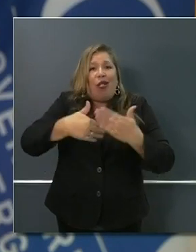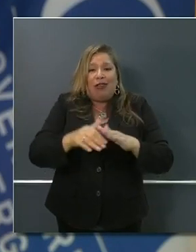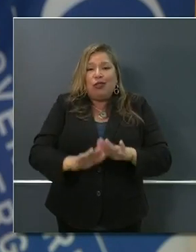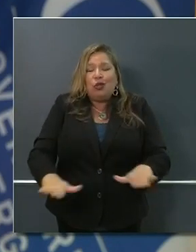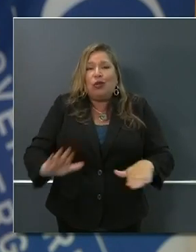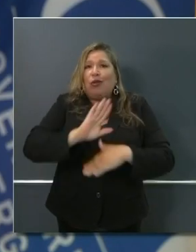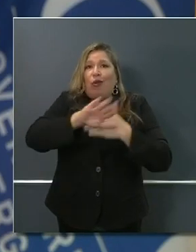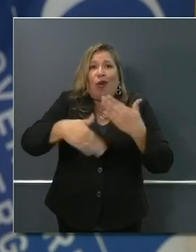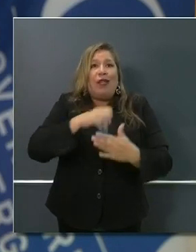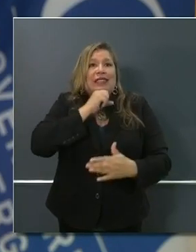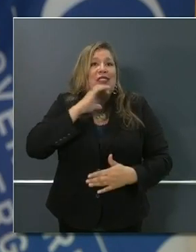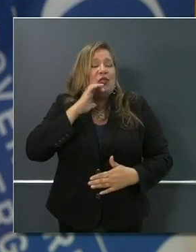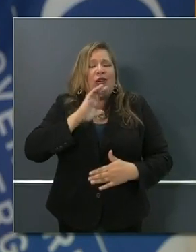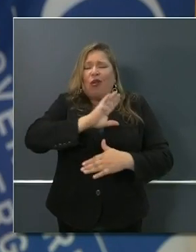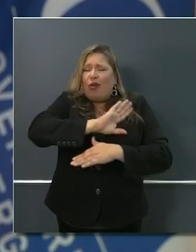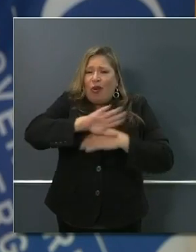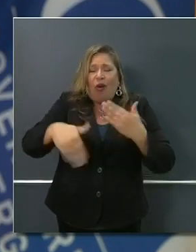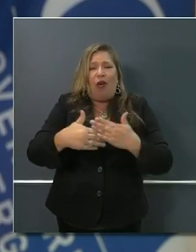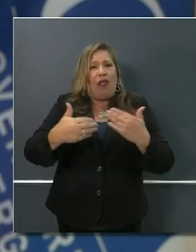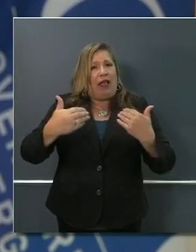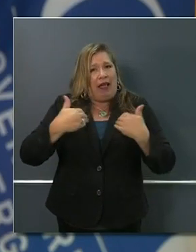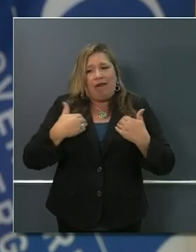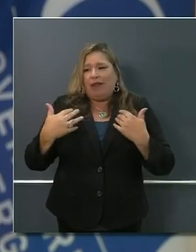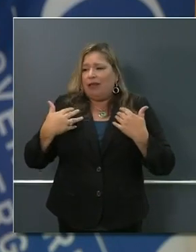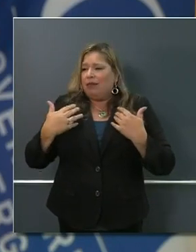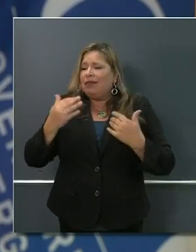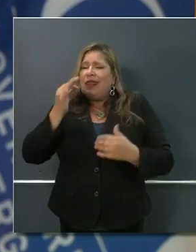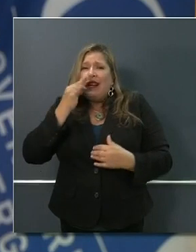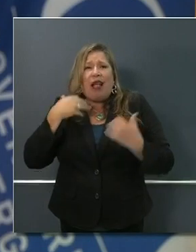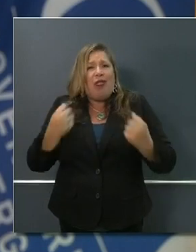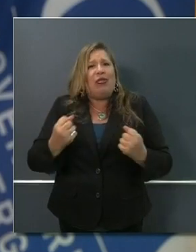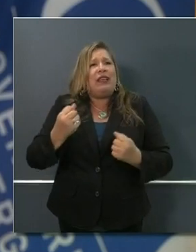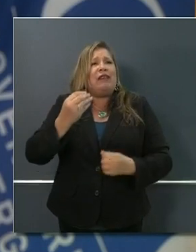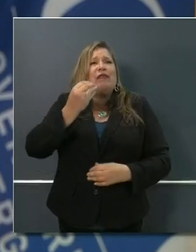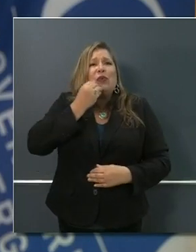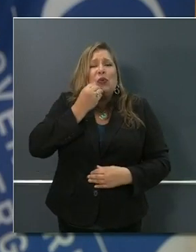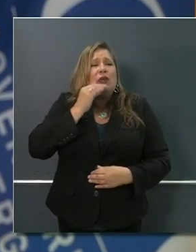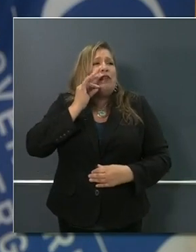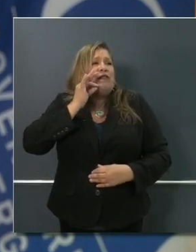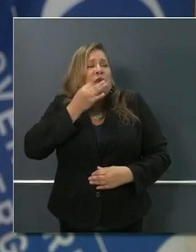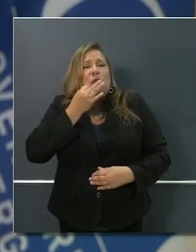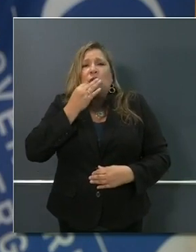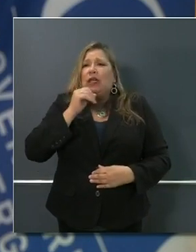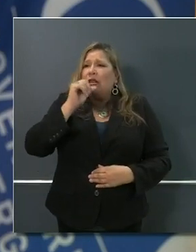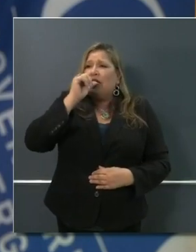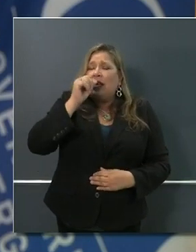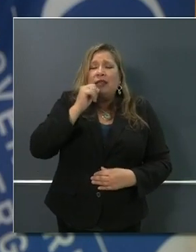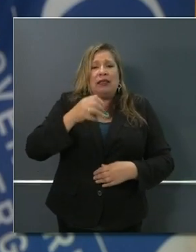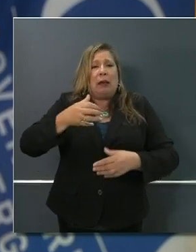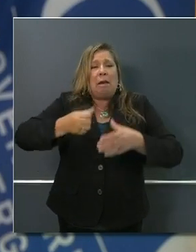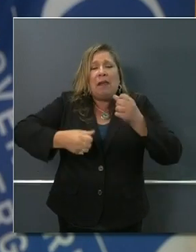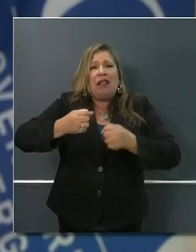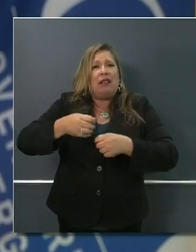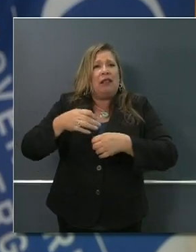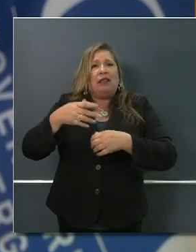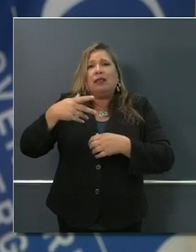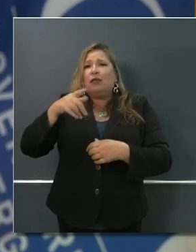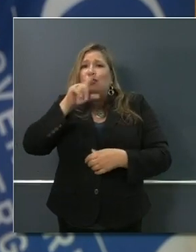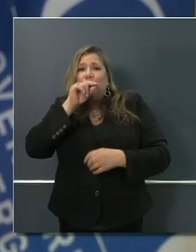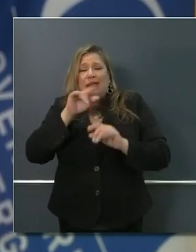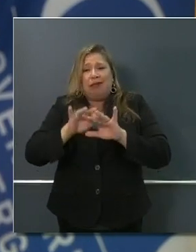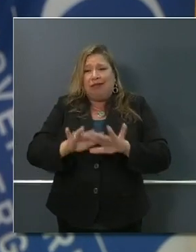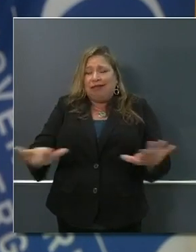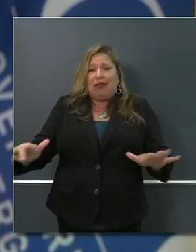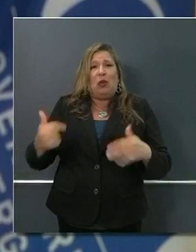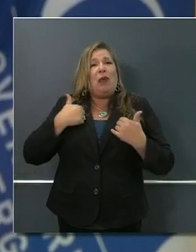fruits, vegetables, tree nuts, poultry, beef. We have it all, all 400 commodities. Looking forward to working with you,